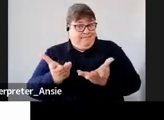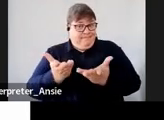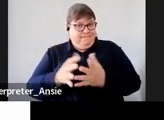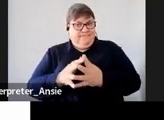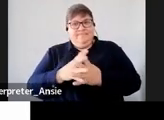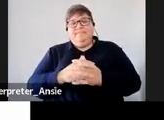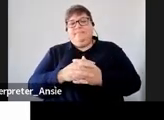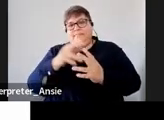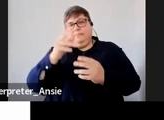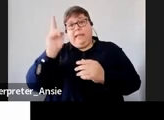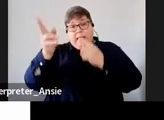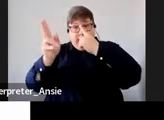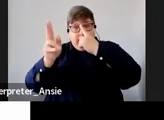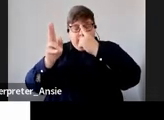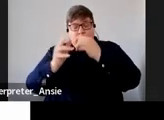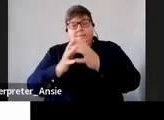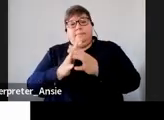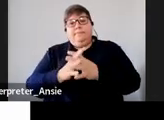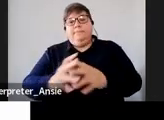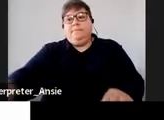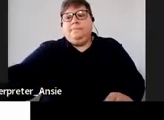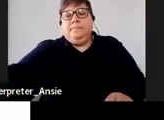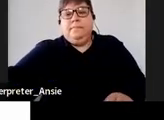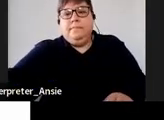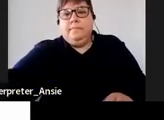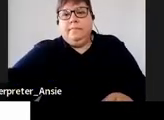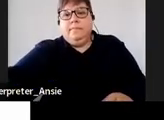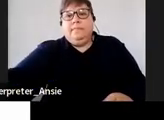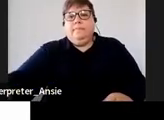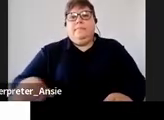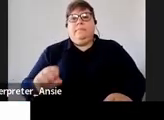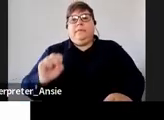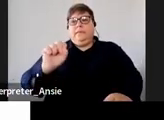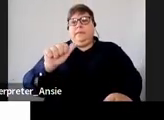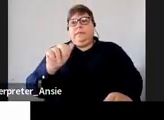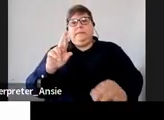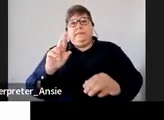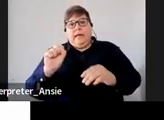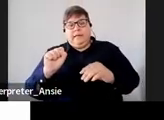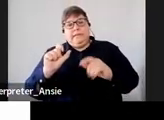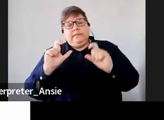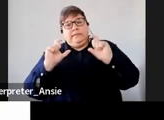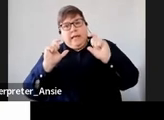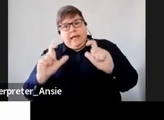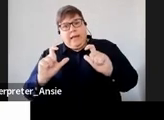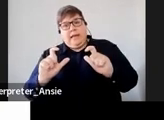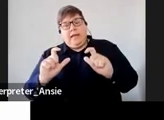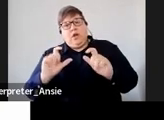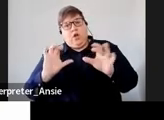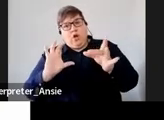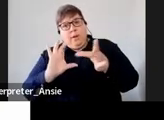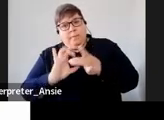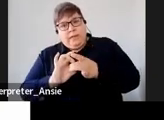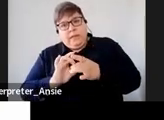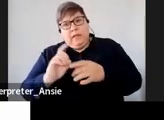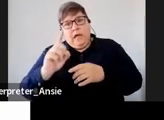again another relief that starts commit we are going to grant 100% relief in